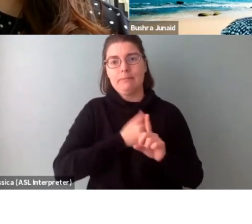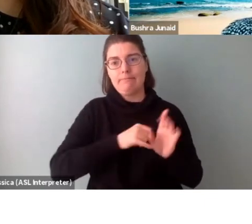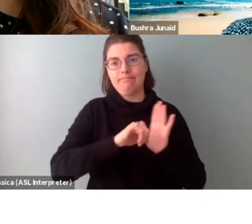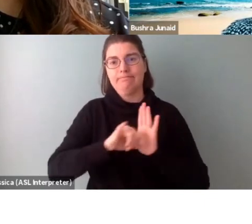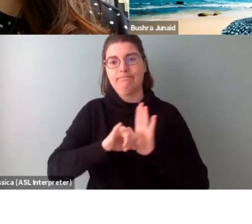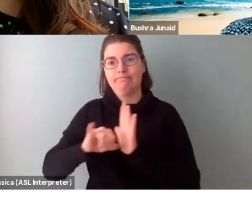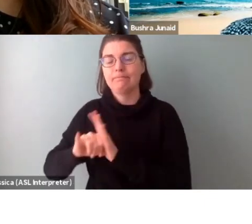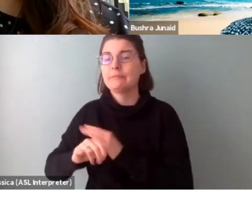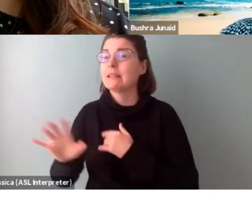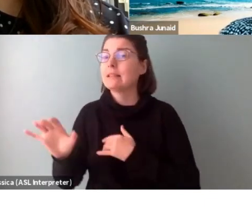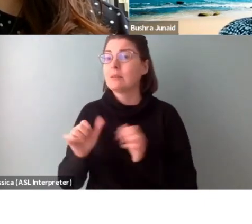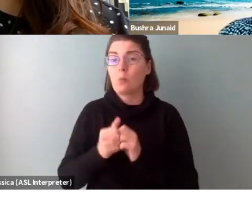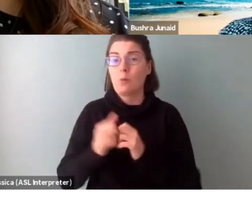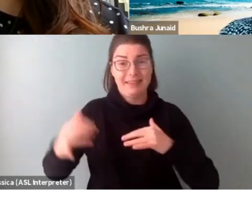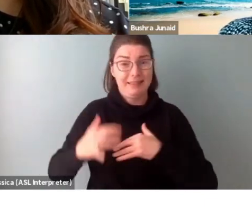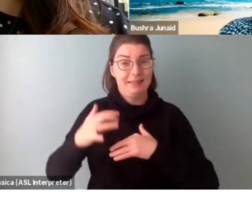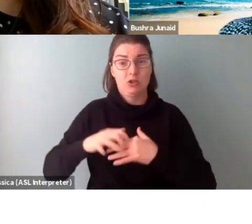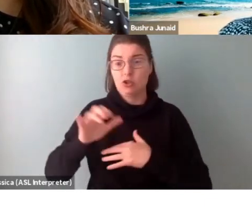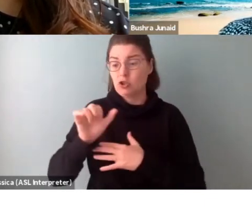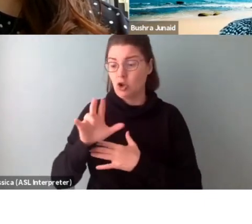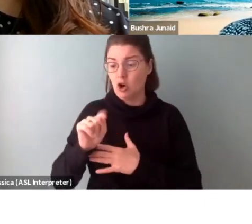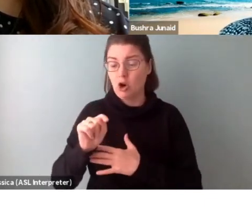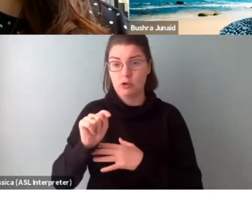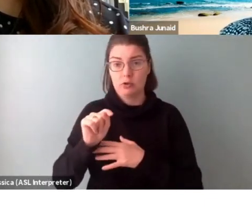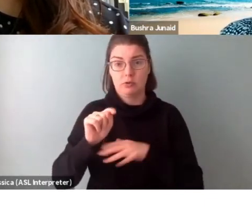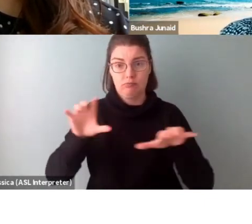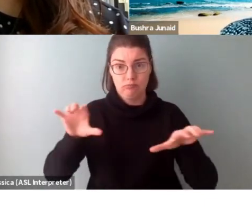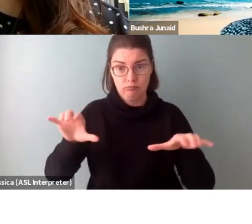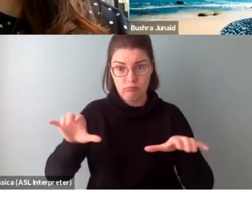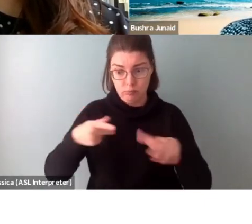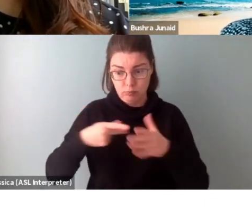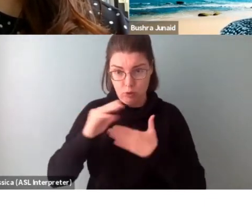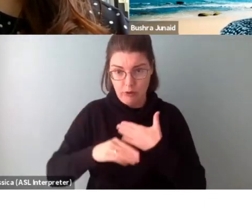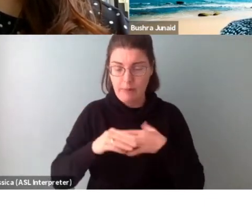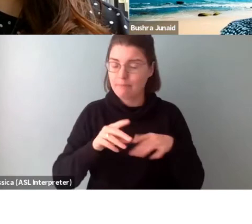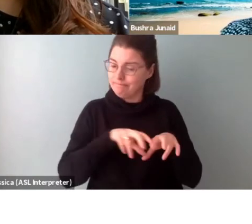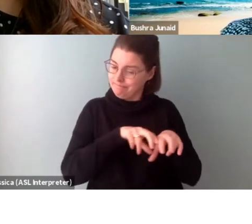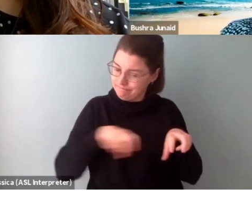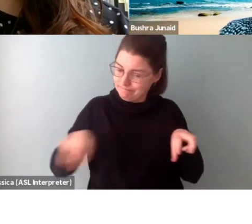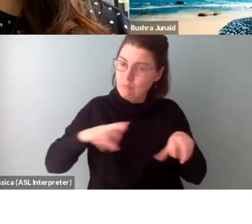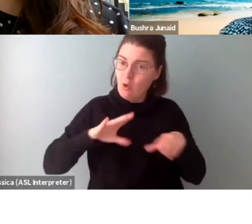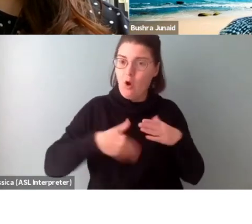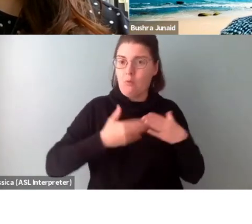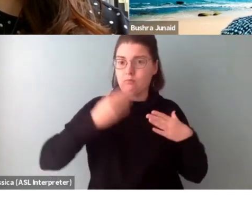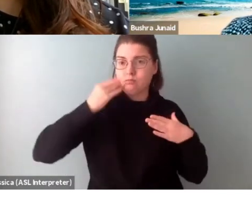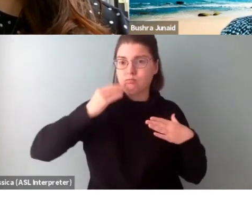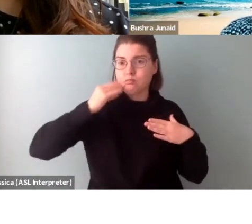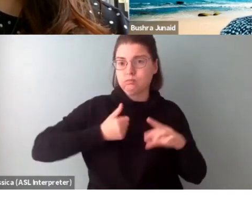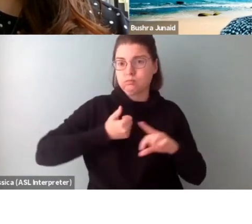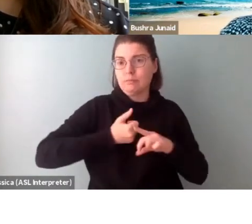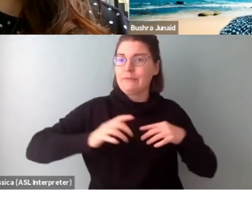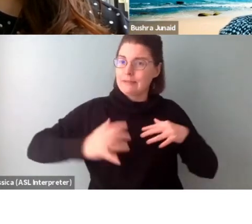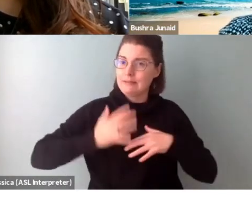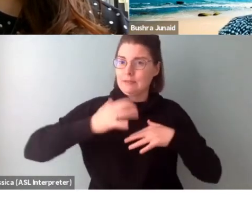it's an Indigenous arts programs, everybody at that table is an Indigenous artist.